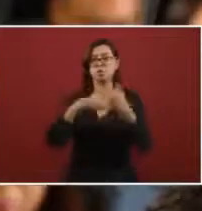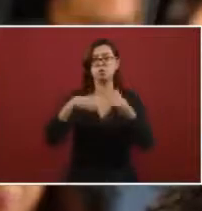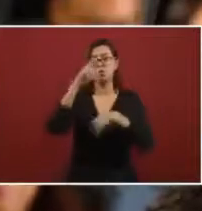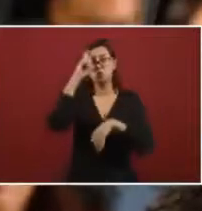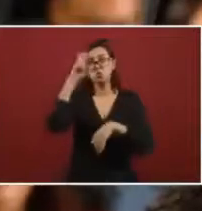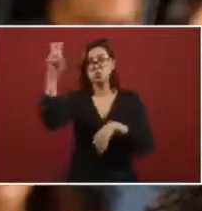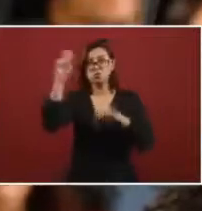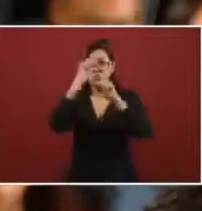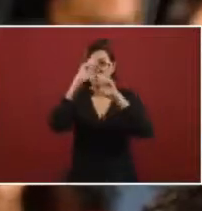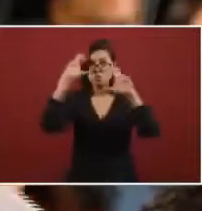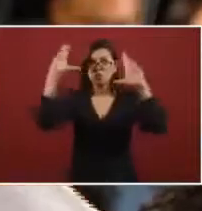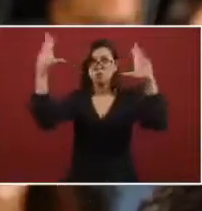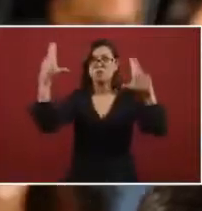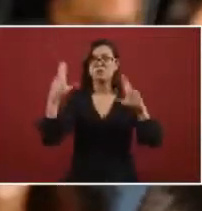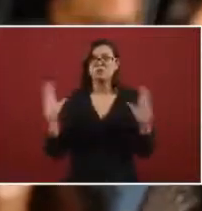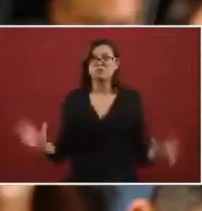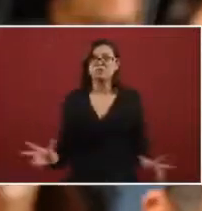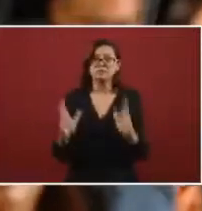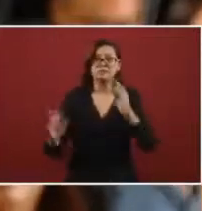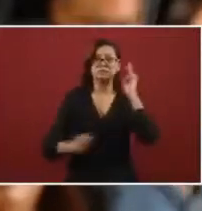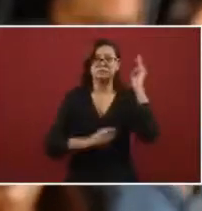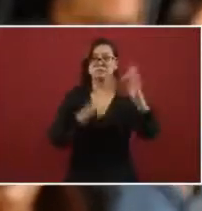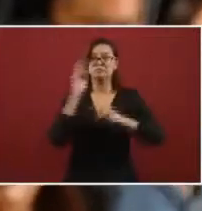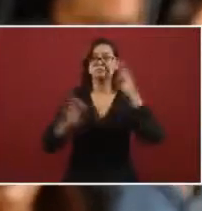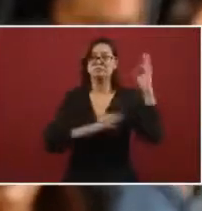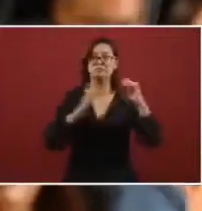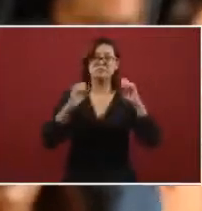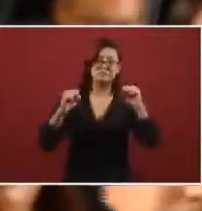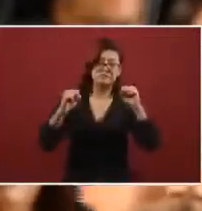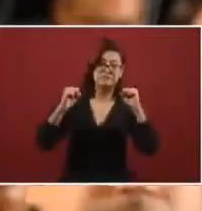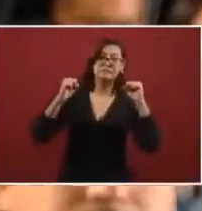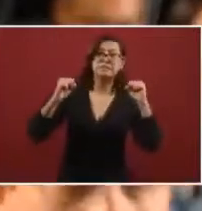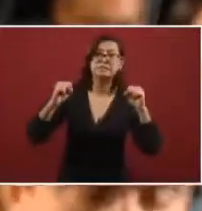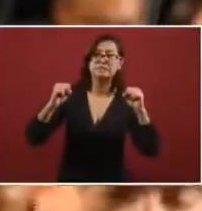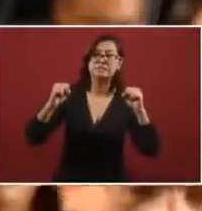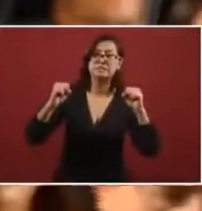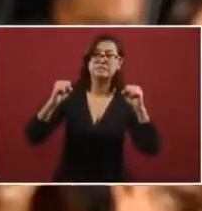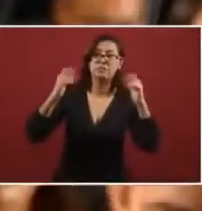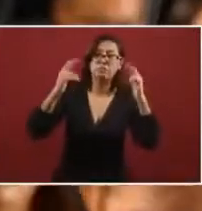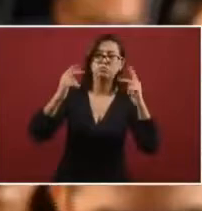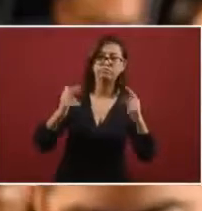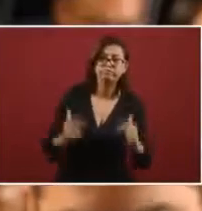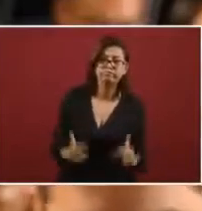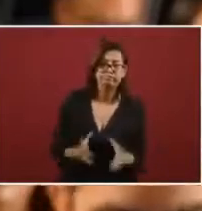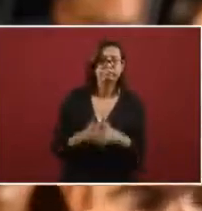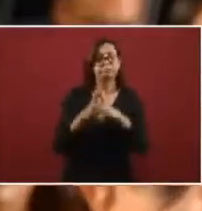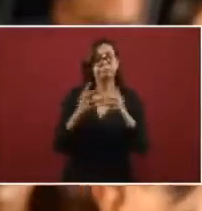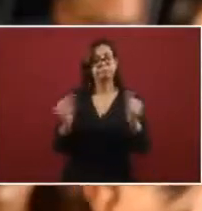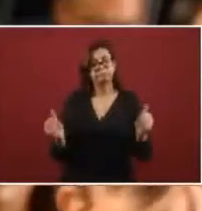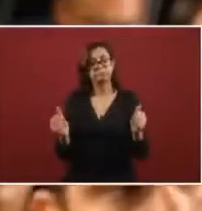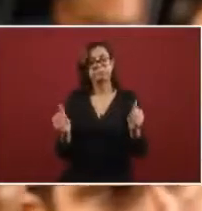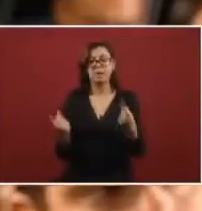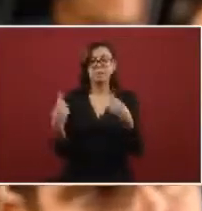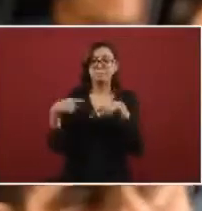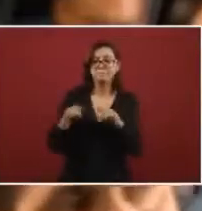and all that promotion and offers and promises vanish totally.